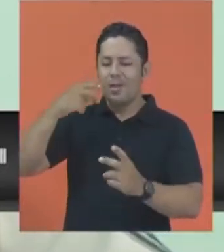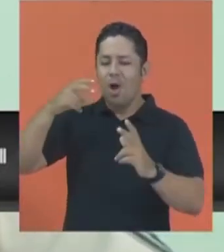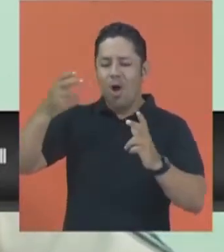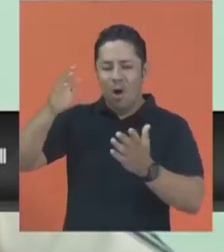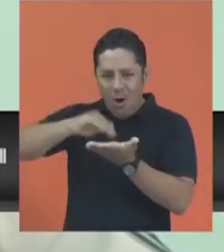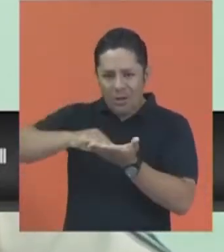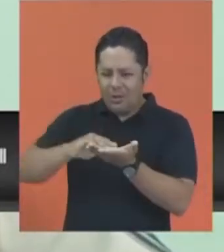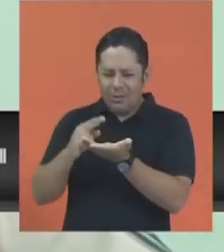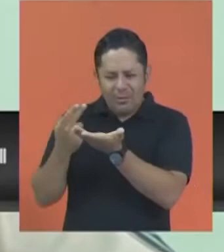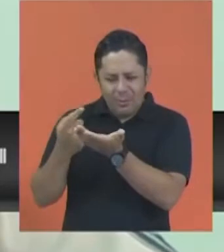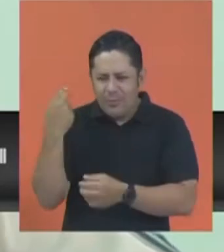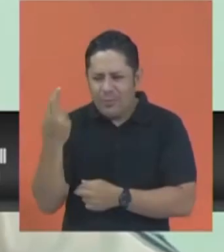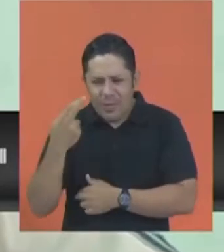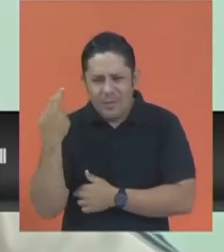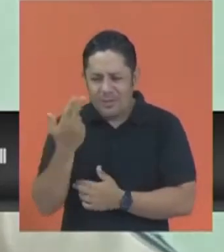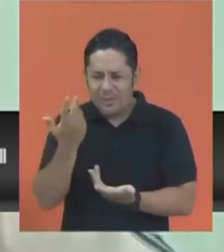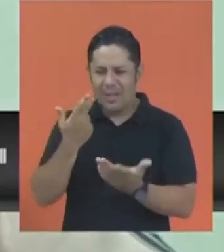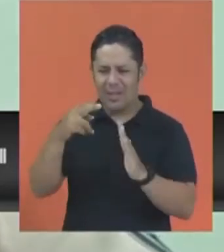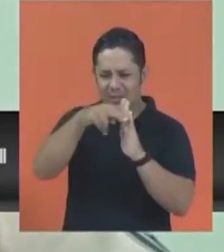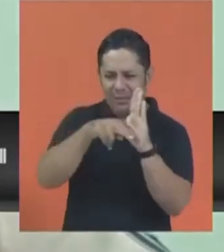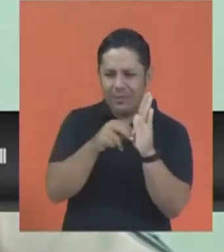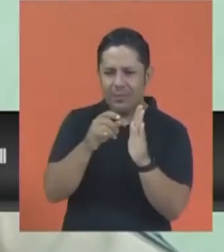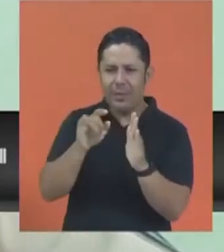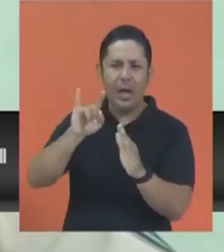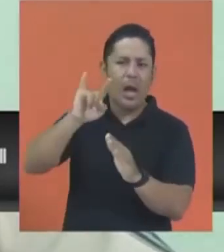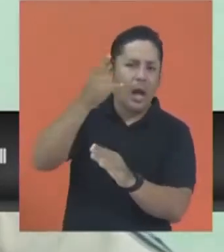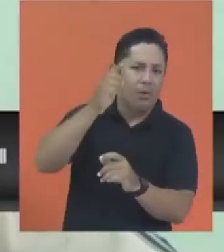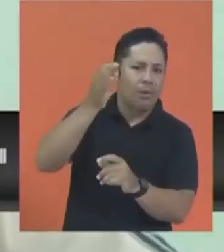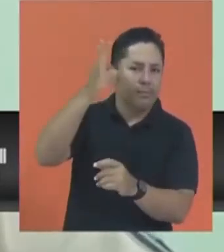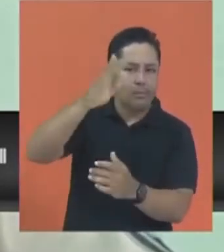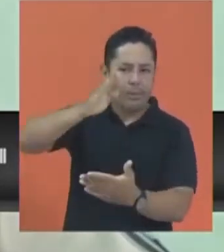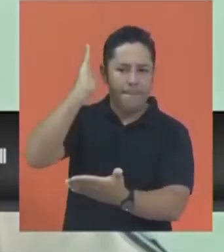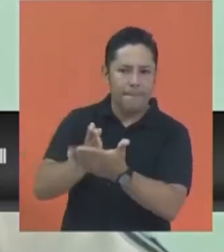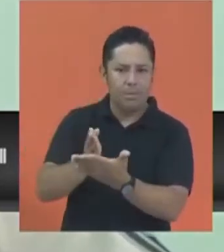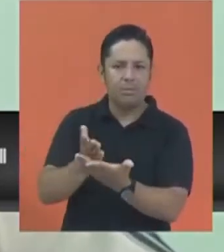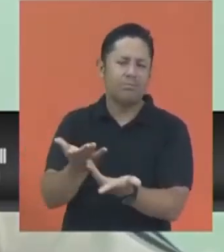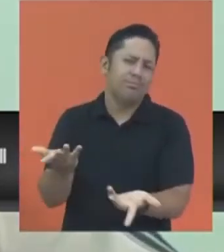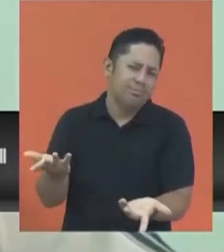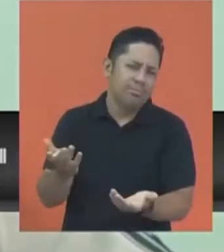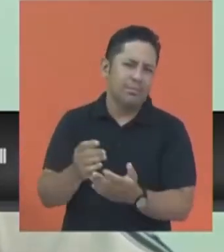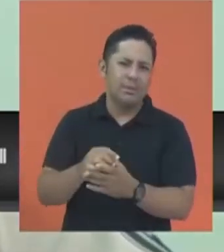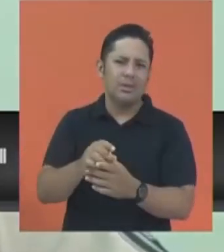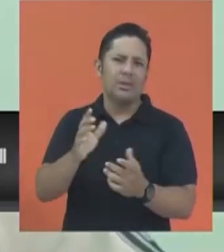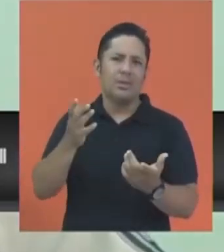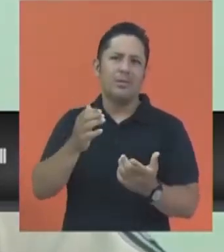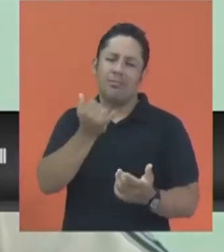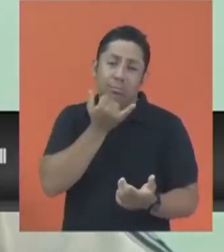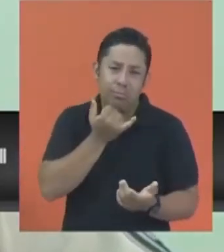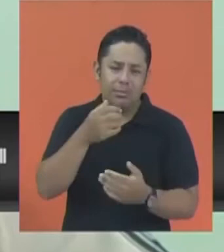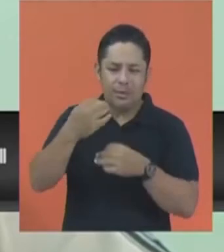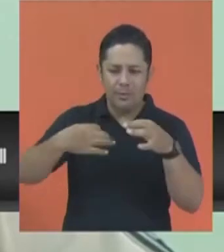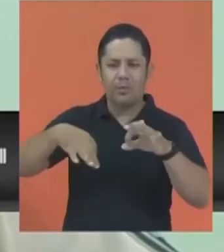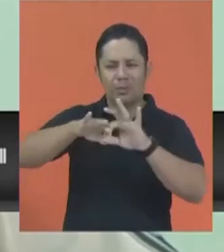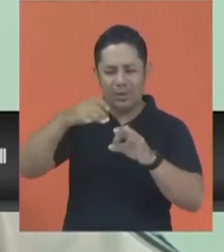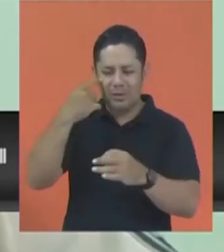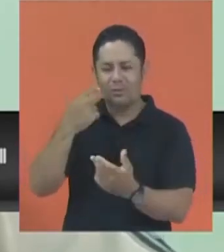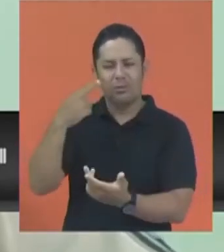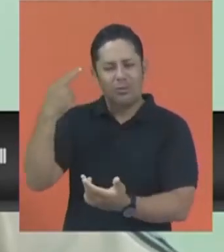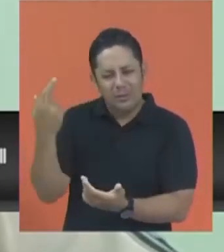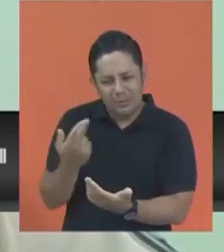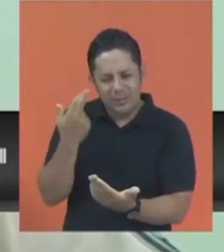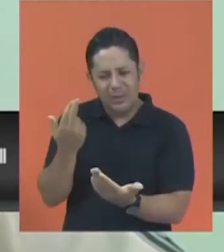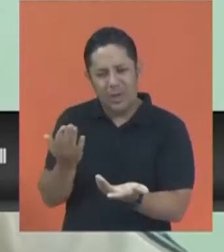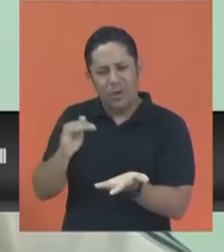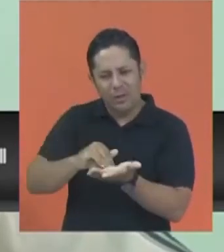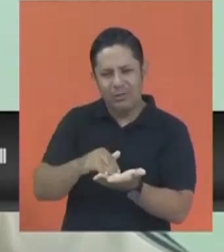Those protocols that have been established at a national level could have had some failures. Therefore, it is important that they are all revised.